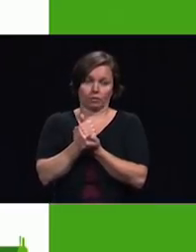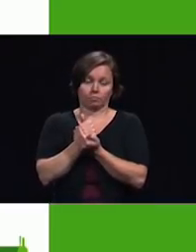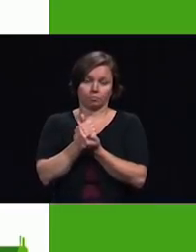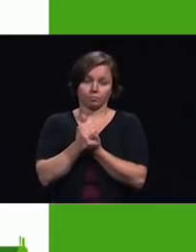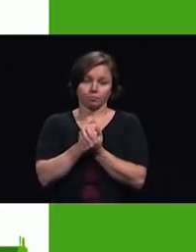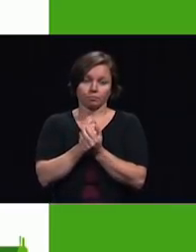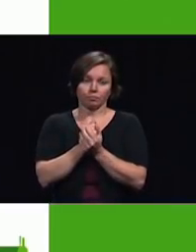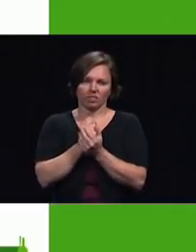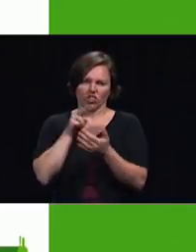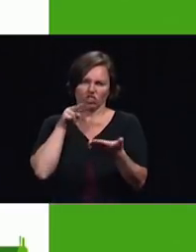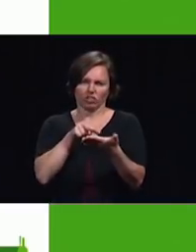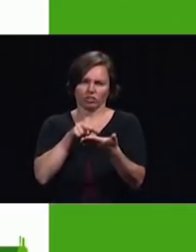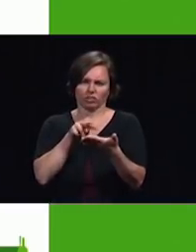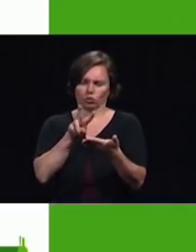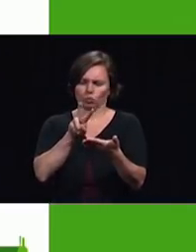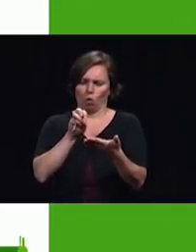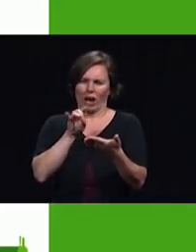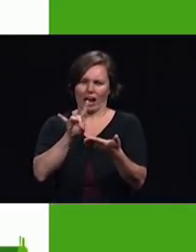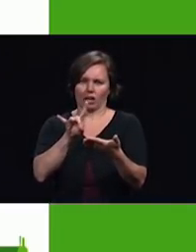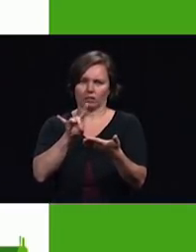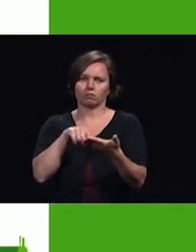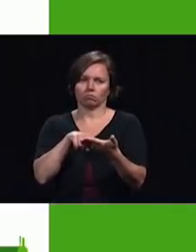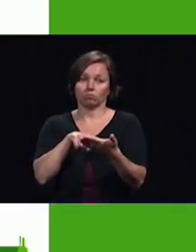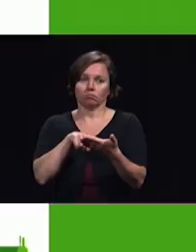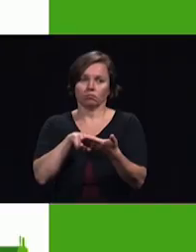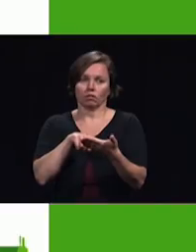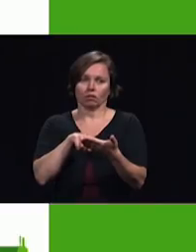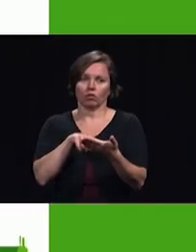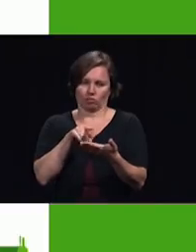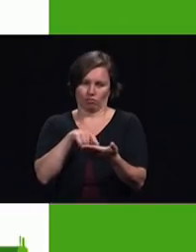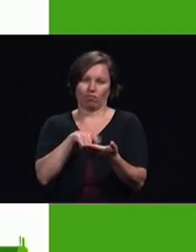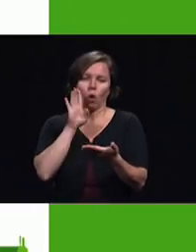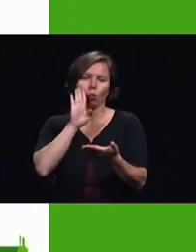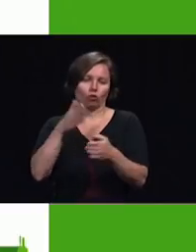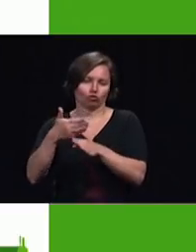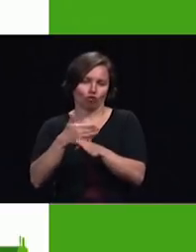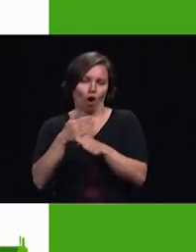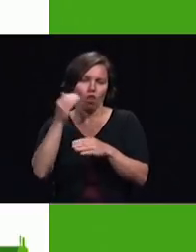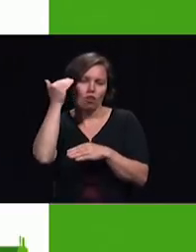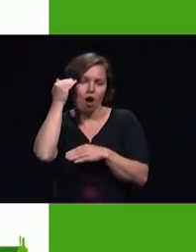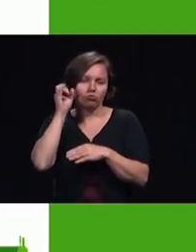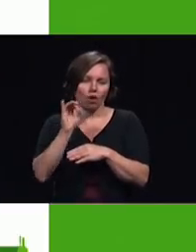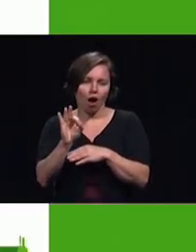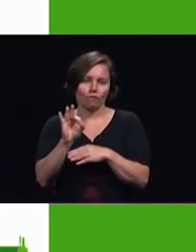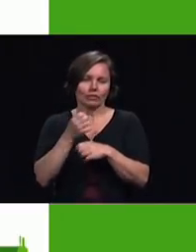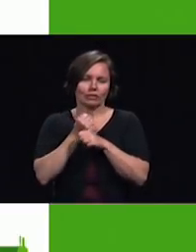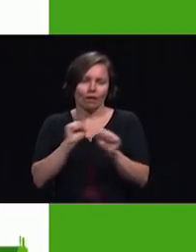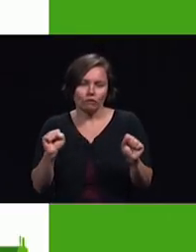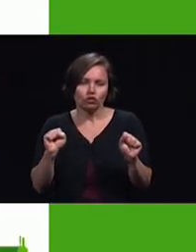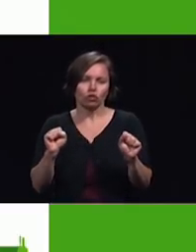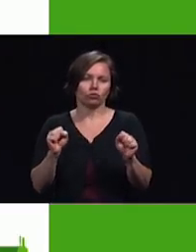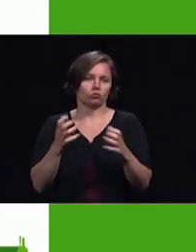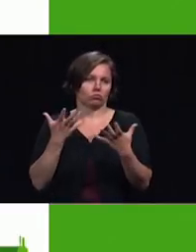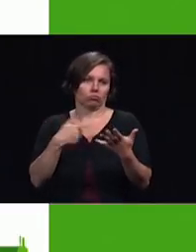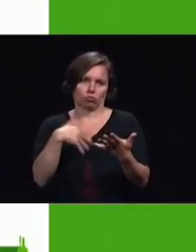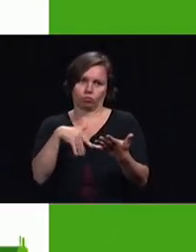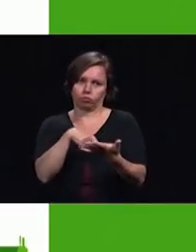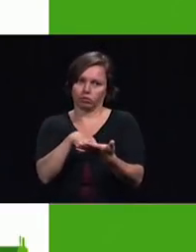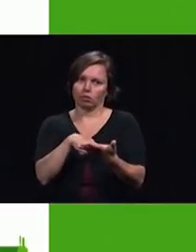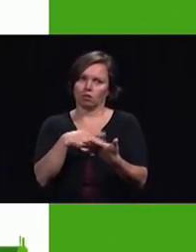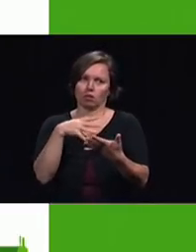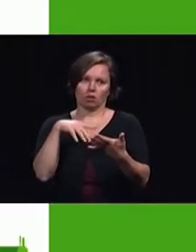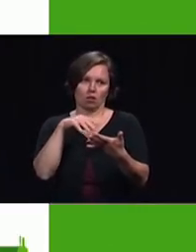208 will diffuse the knowledge of salvation so abundantly that light will be